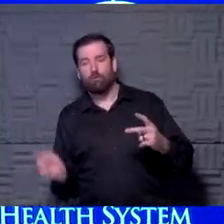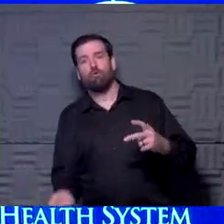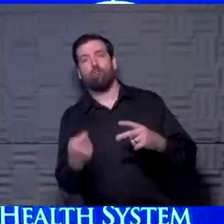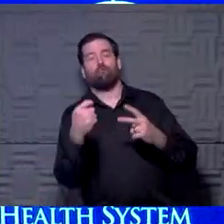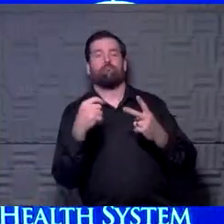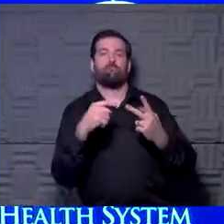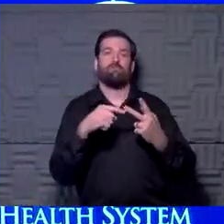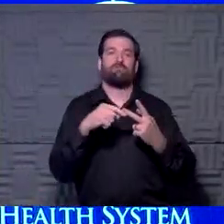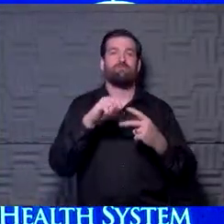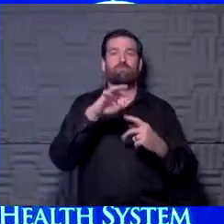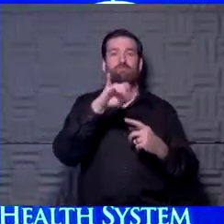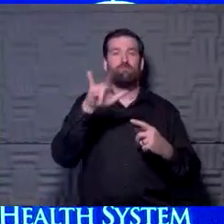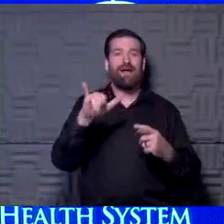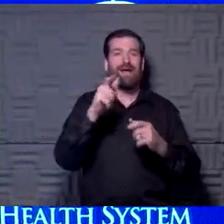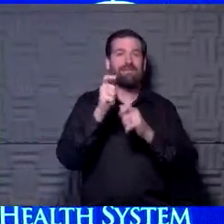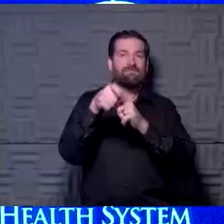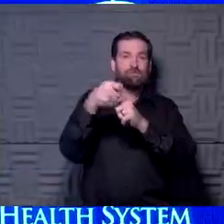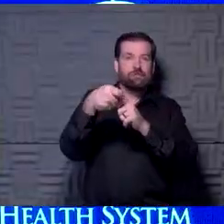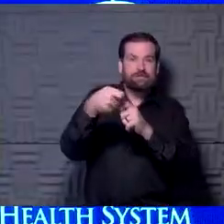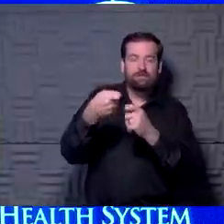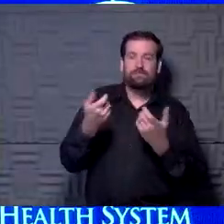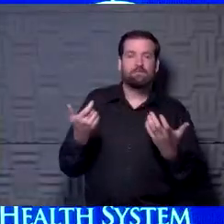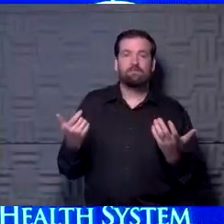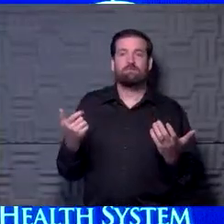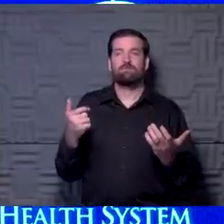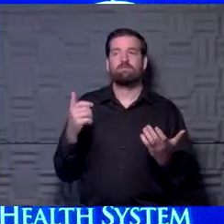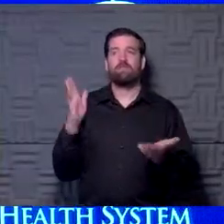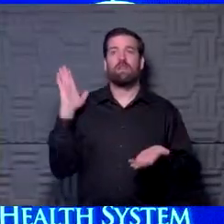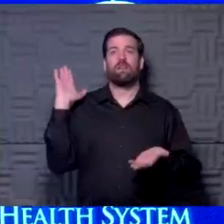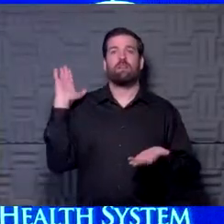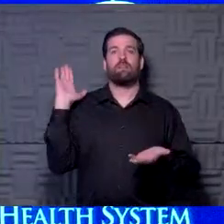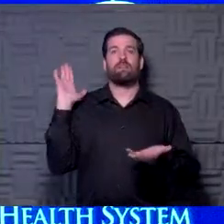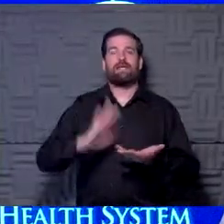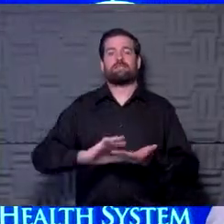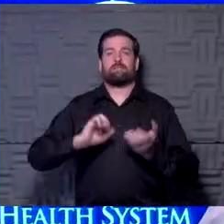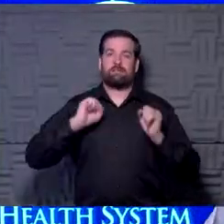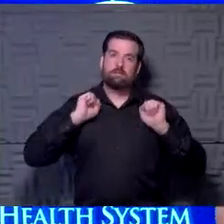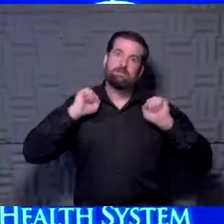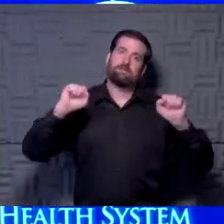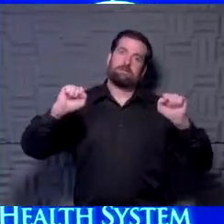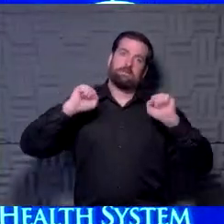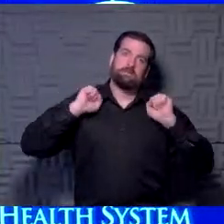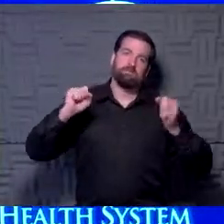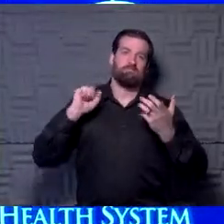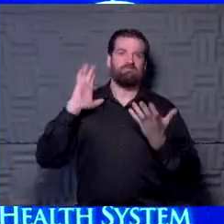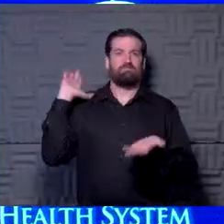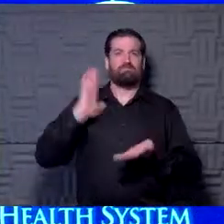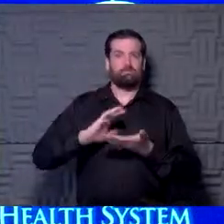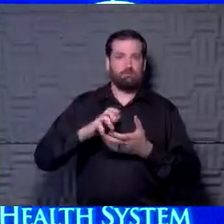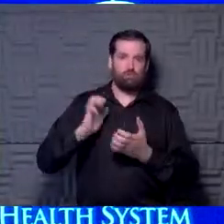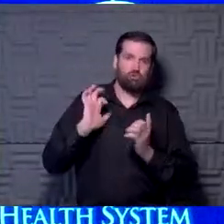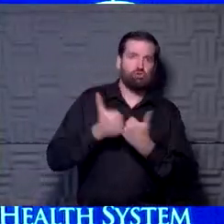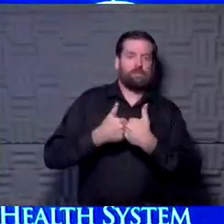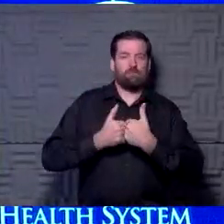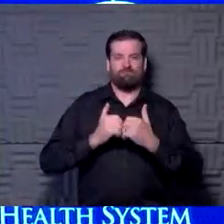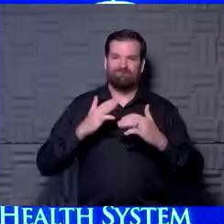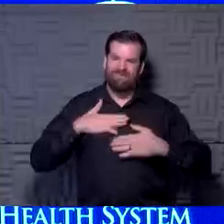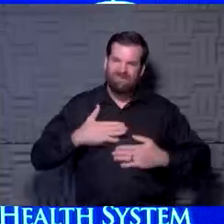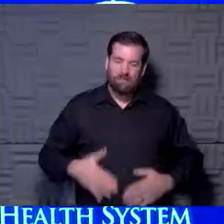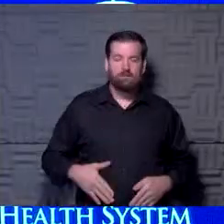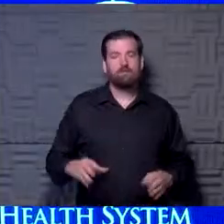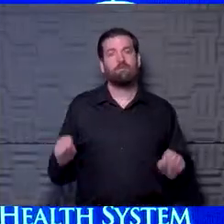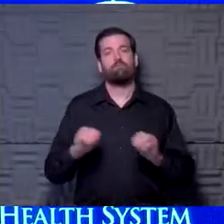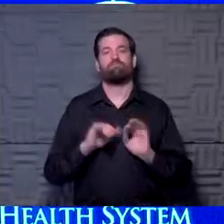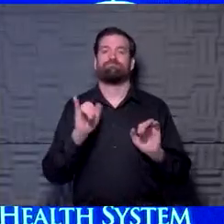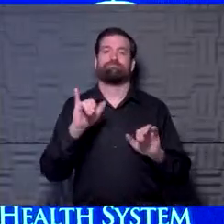fly fishing, some of those things aren't as endurance heavy, or, you know, you may not challenge as much, and it may more just be like a